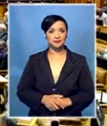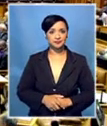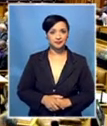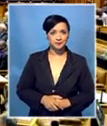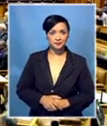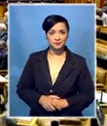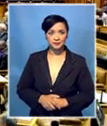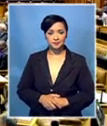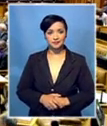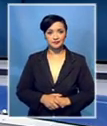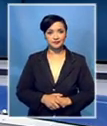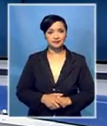Parliament.